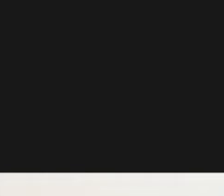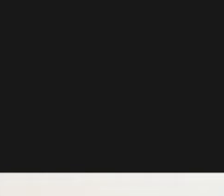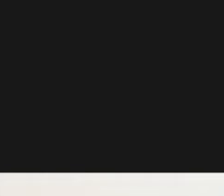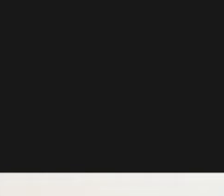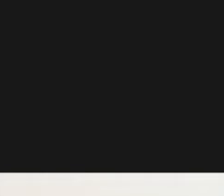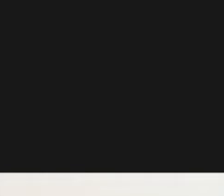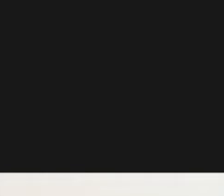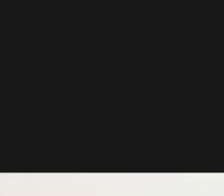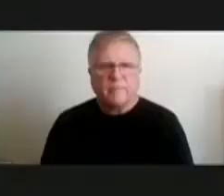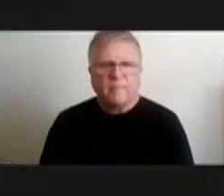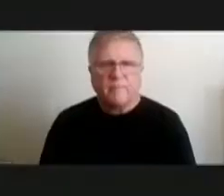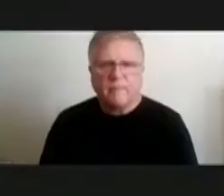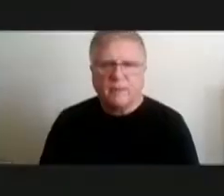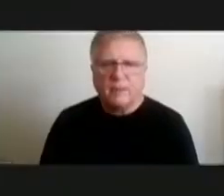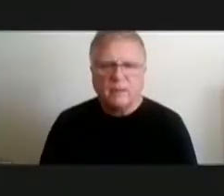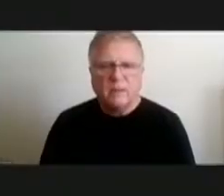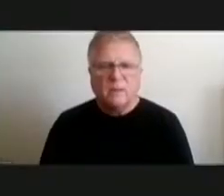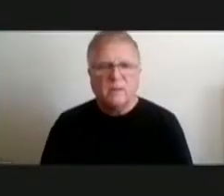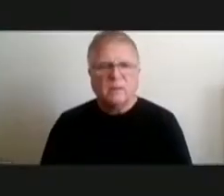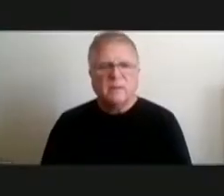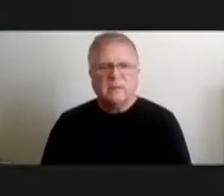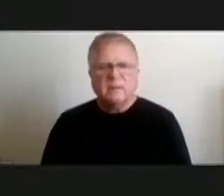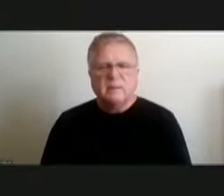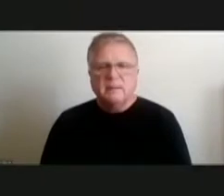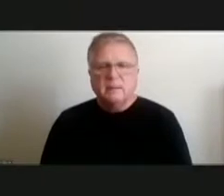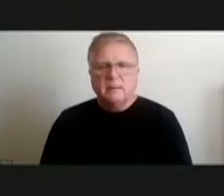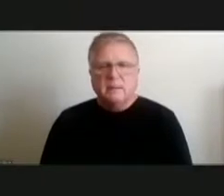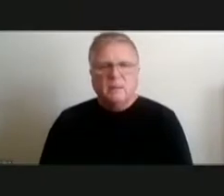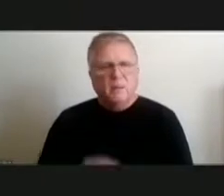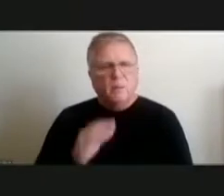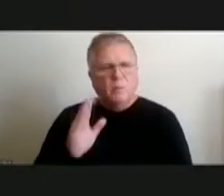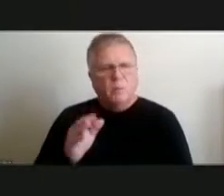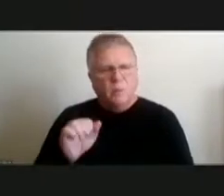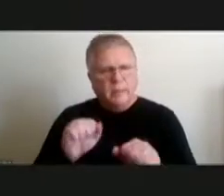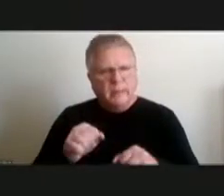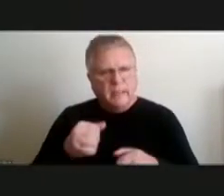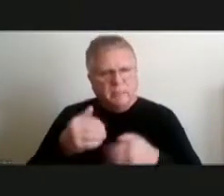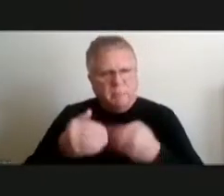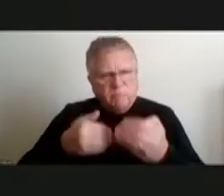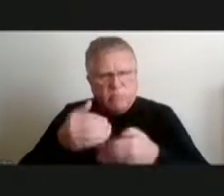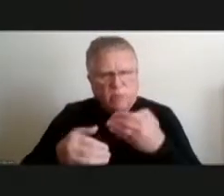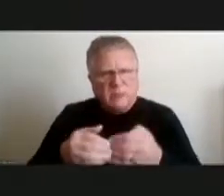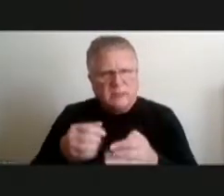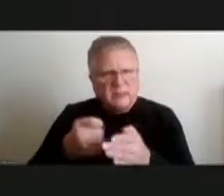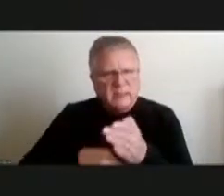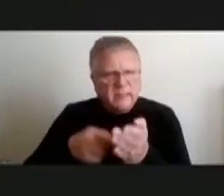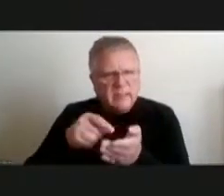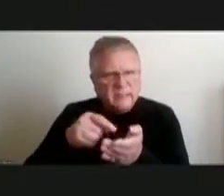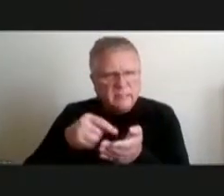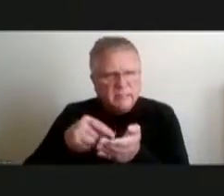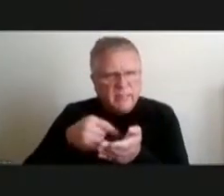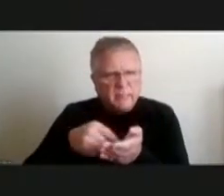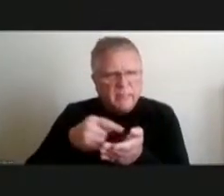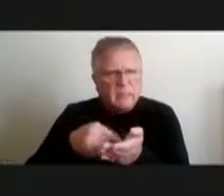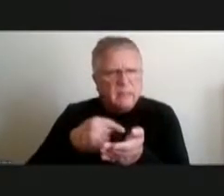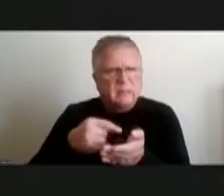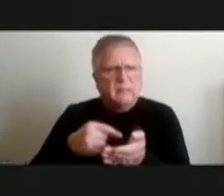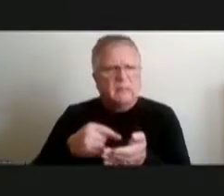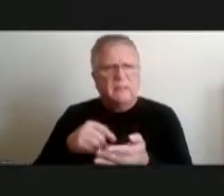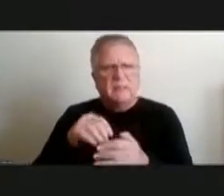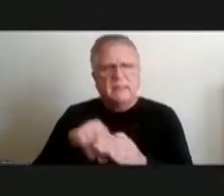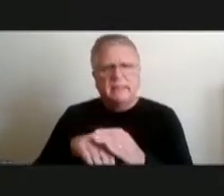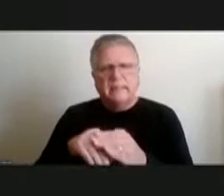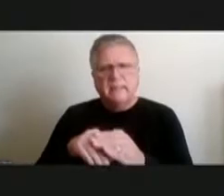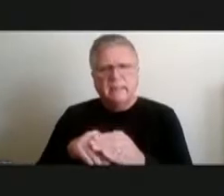are we gonna be able to process the tax uh payments in a in a decent